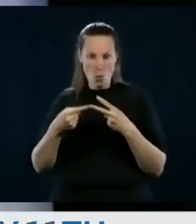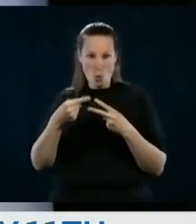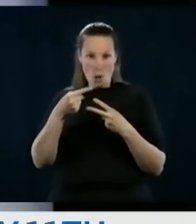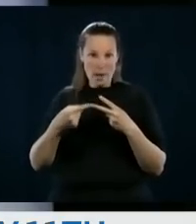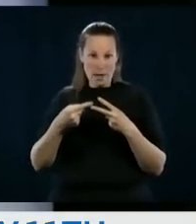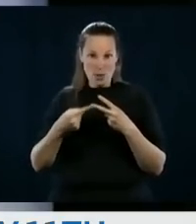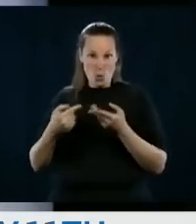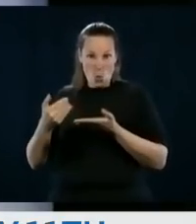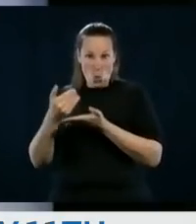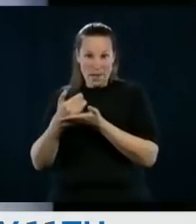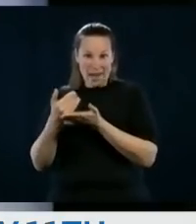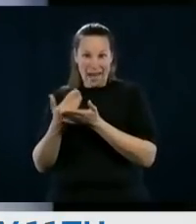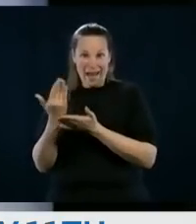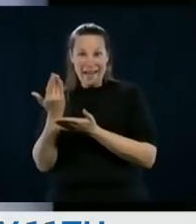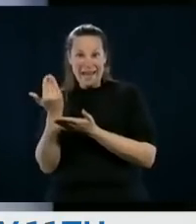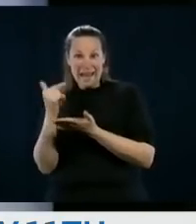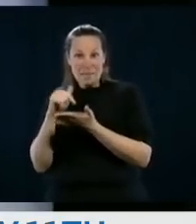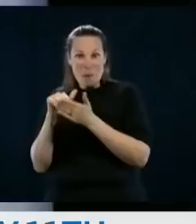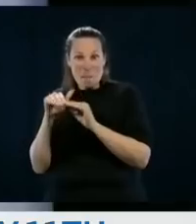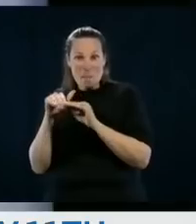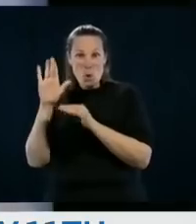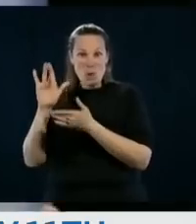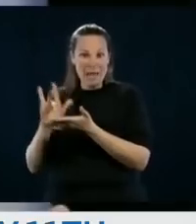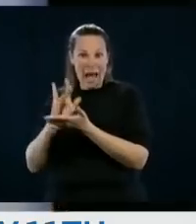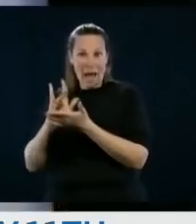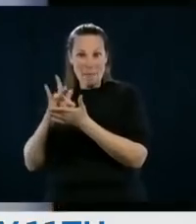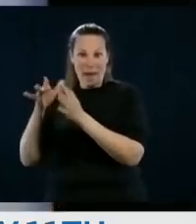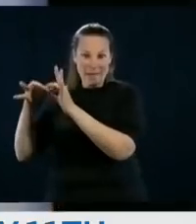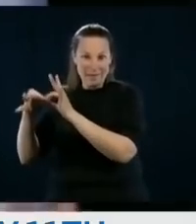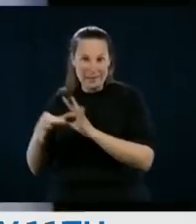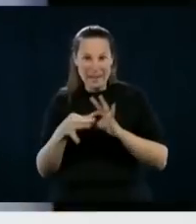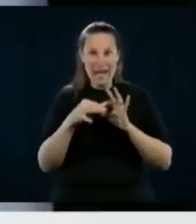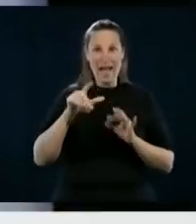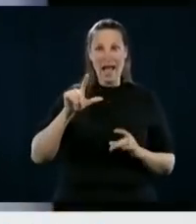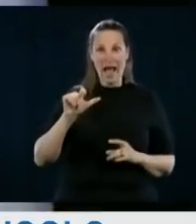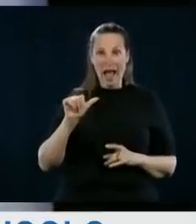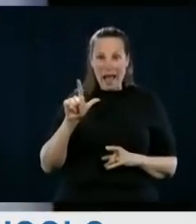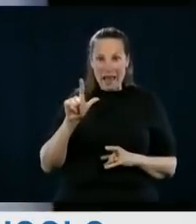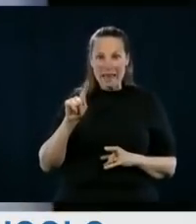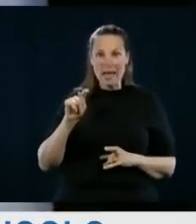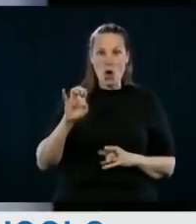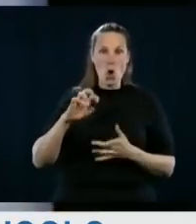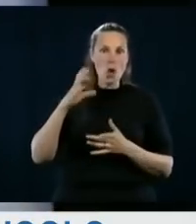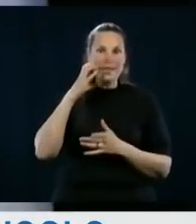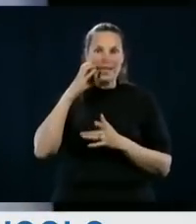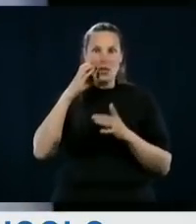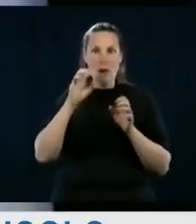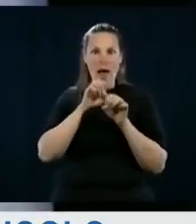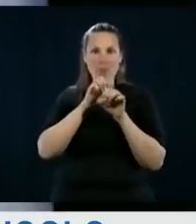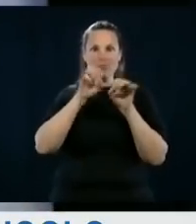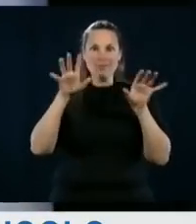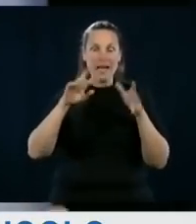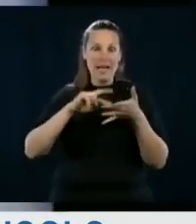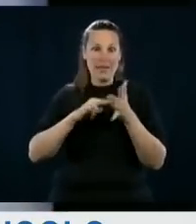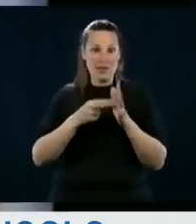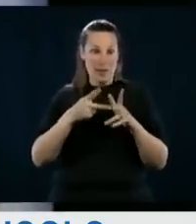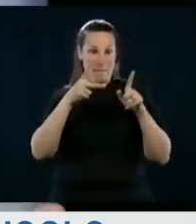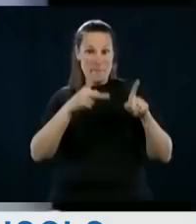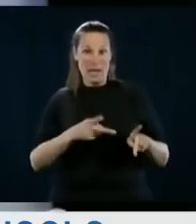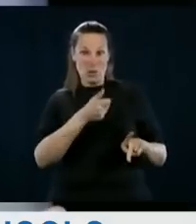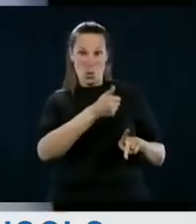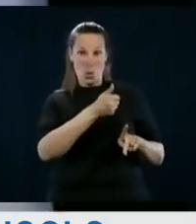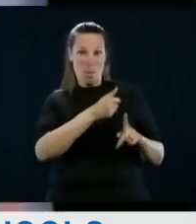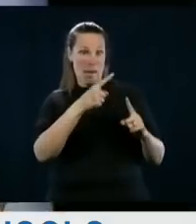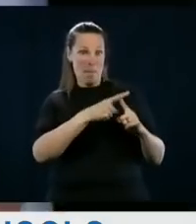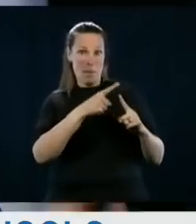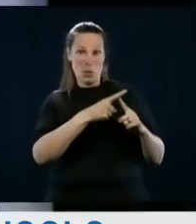us to put aside over 15,000 tablets that are linked to an LTE cellular network to